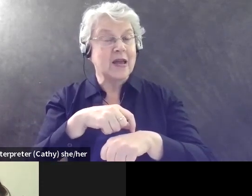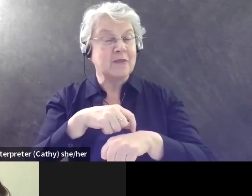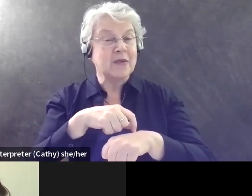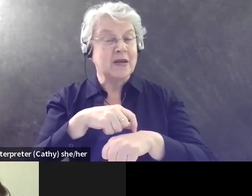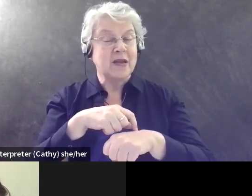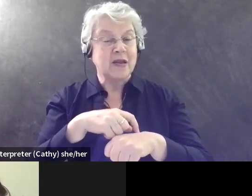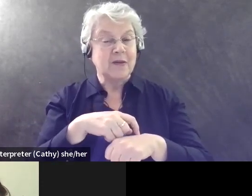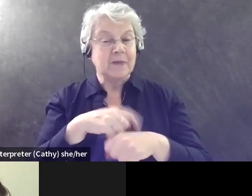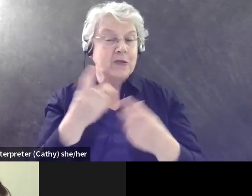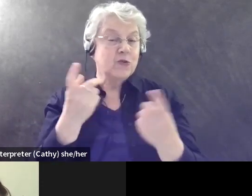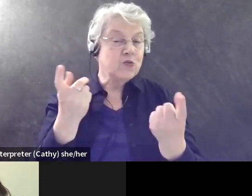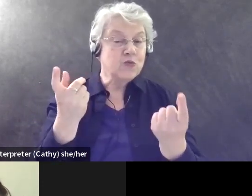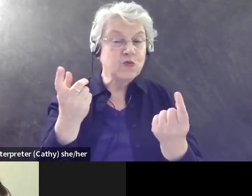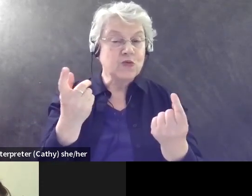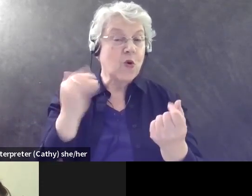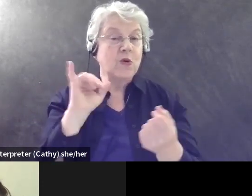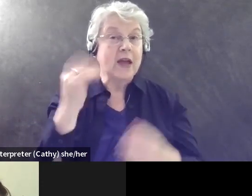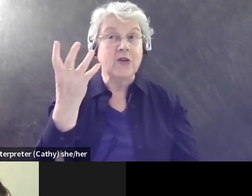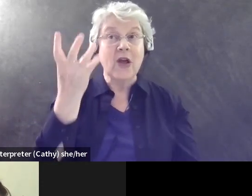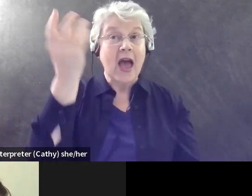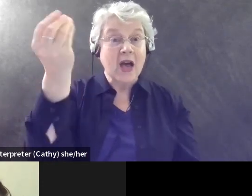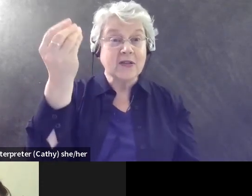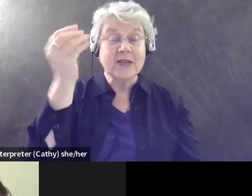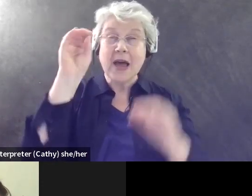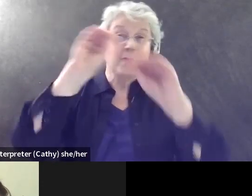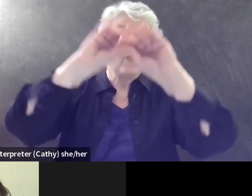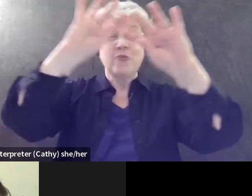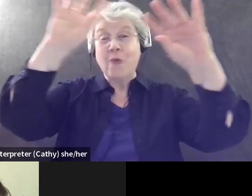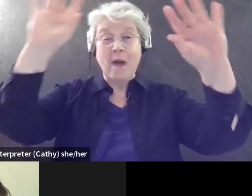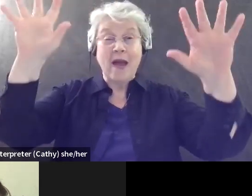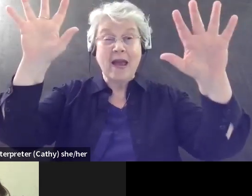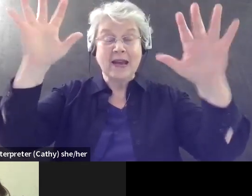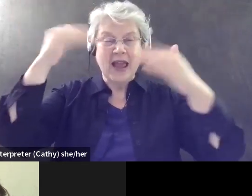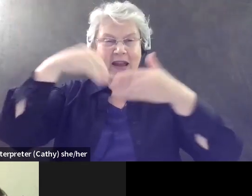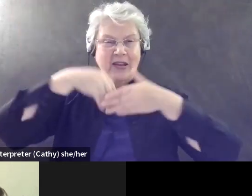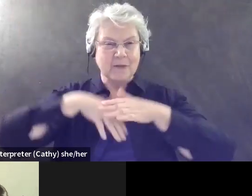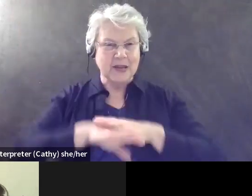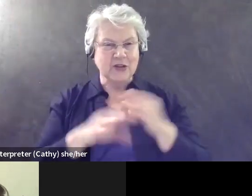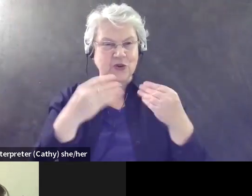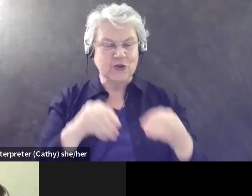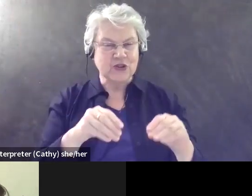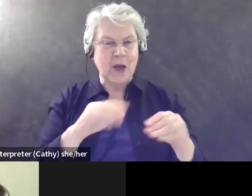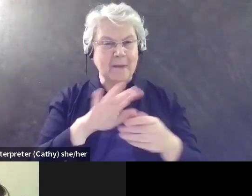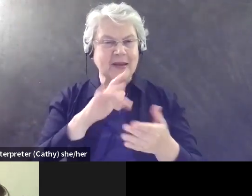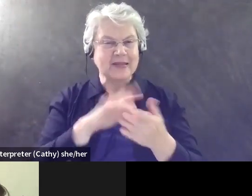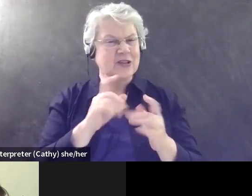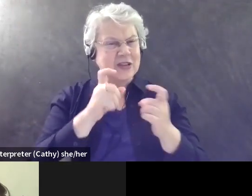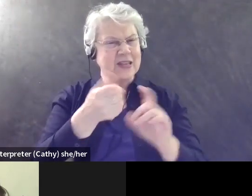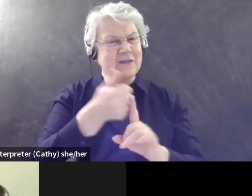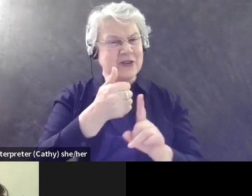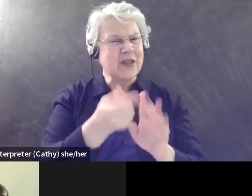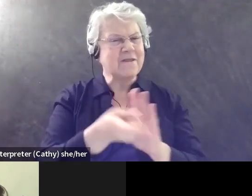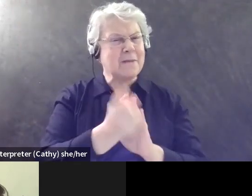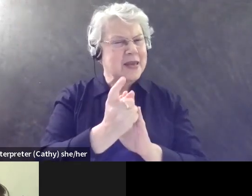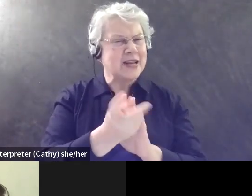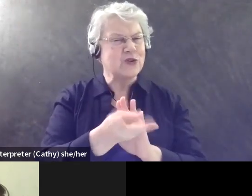um, you know, from outdoors, like brought out in a bright car park into a shopping center. That's just going to be darker. And just giving yourself a minute or two to kind